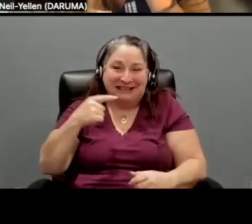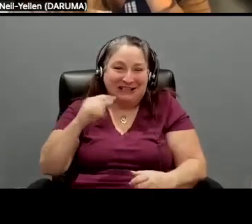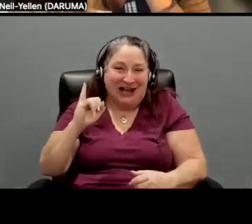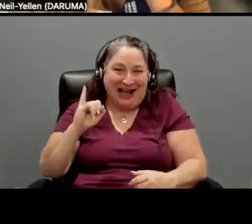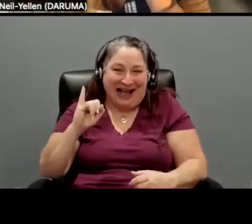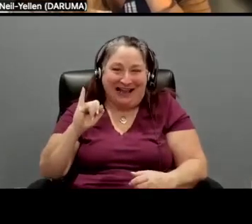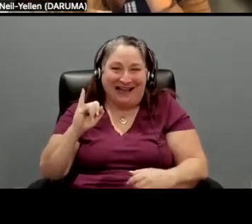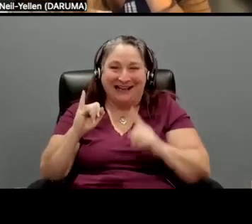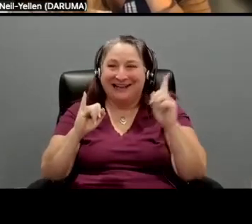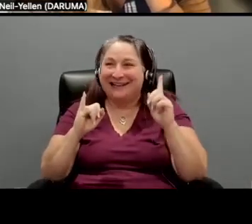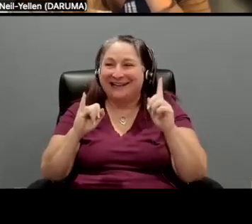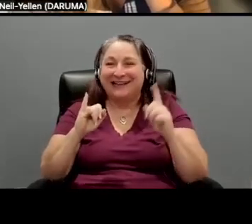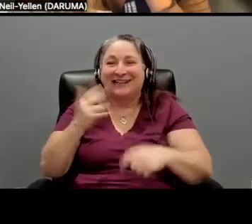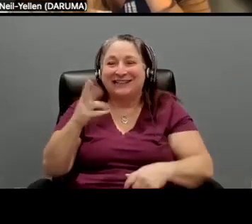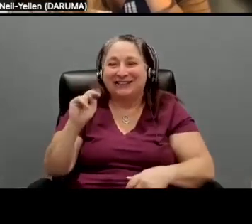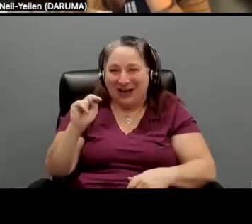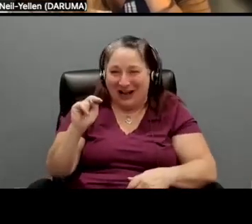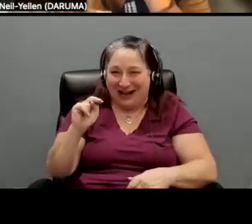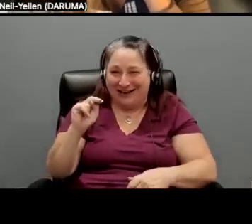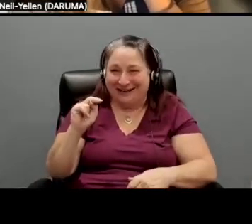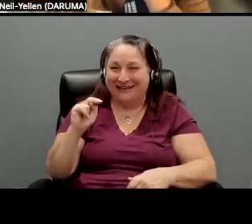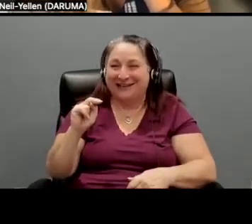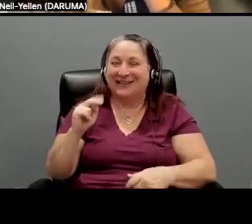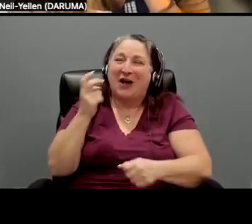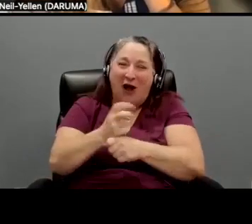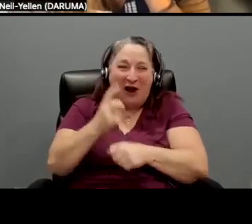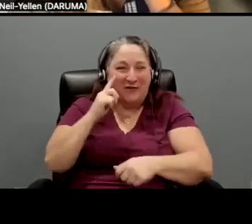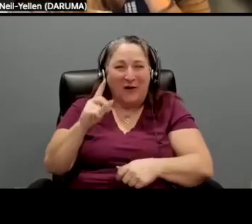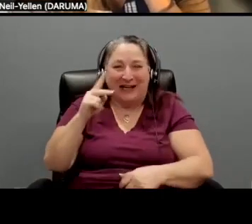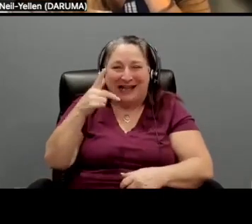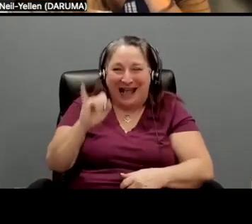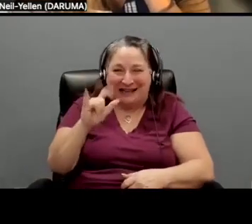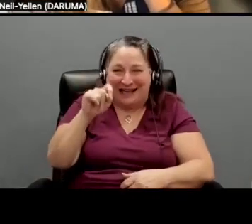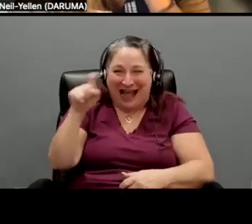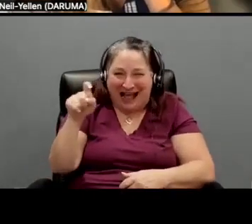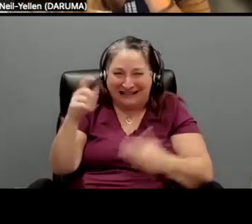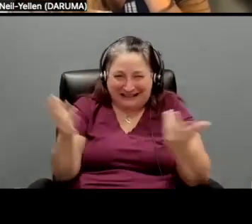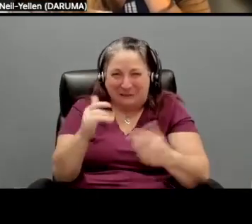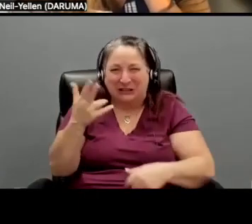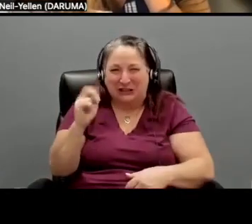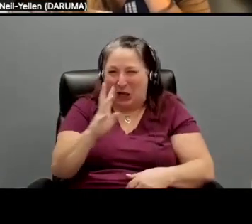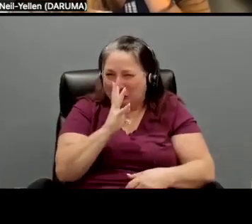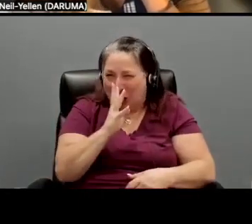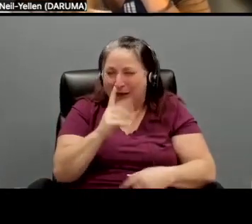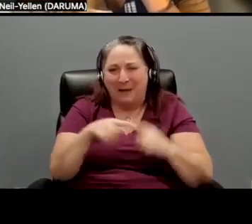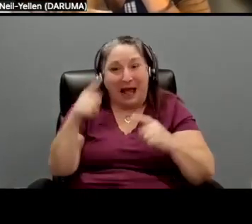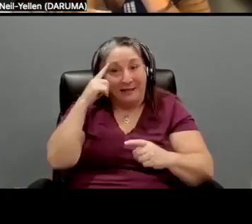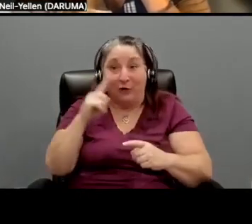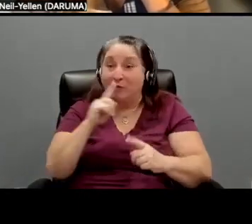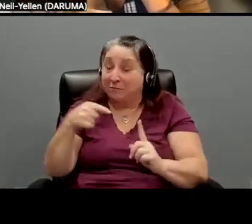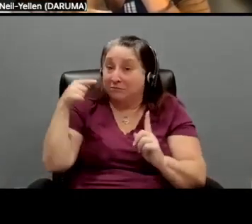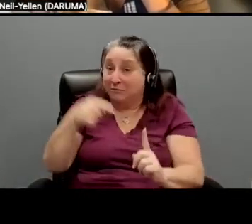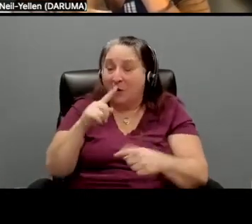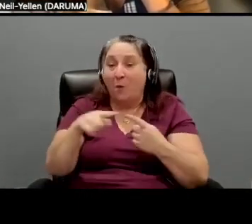I I'll paraphrase. And it's, it's hard even with Kelly and Alex here, but I think the tipping point came when Kelly told